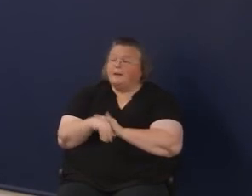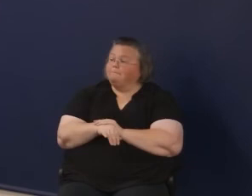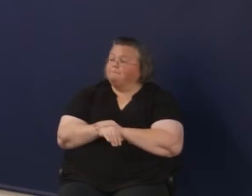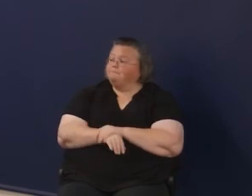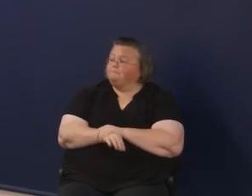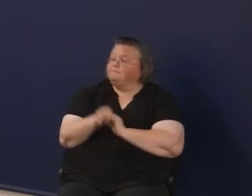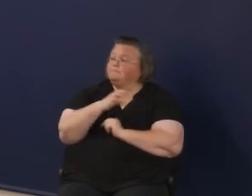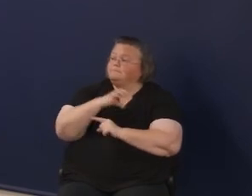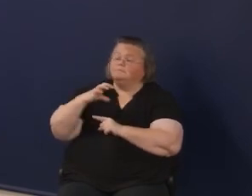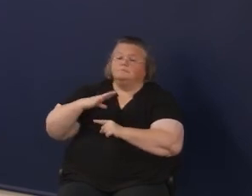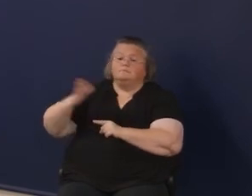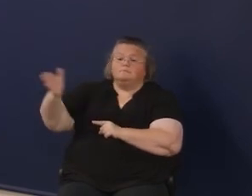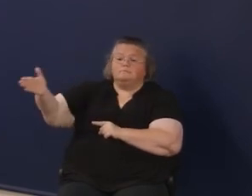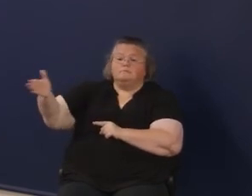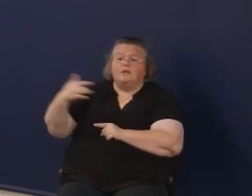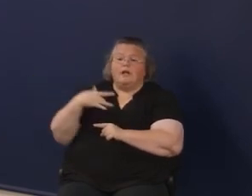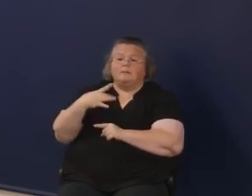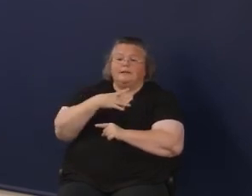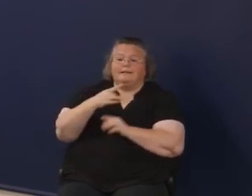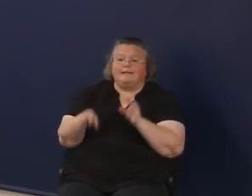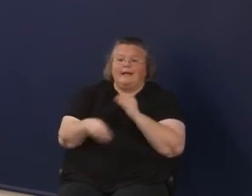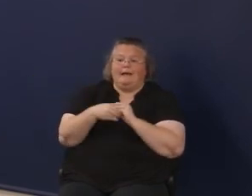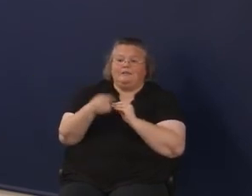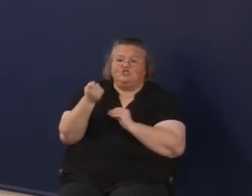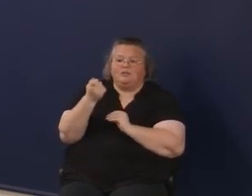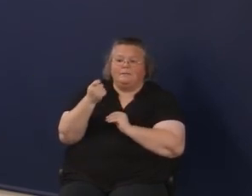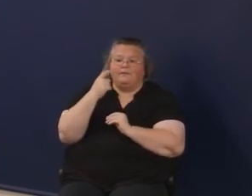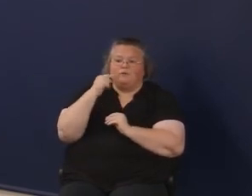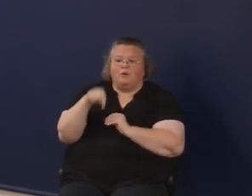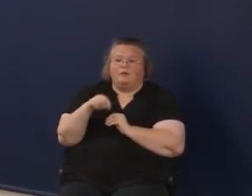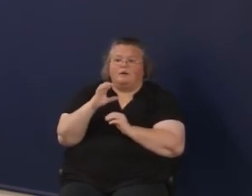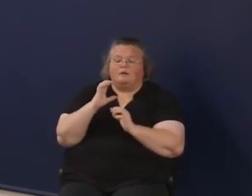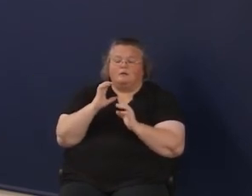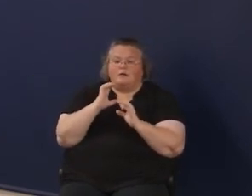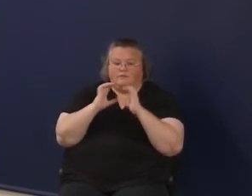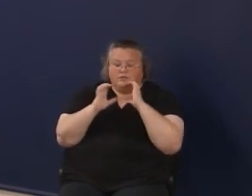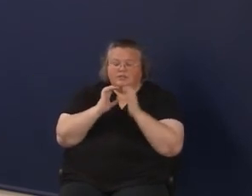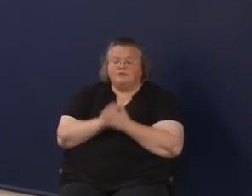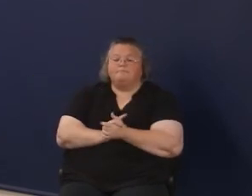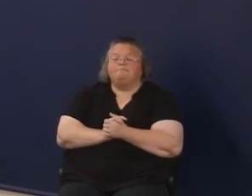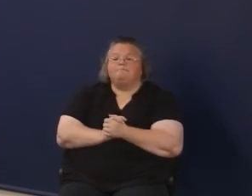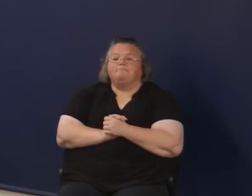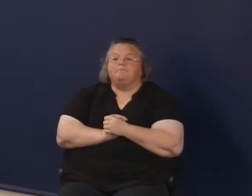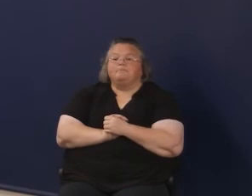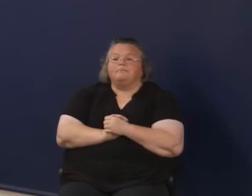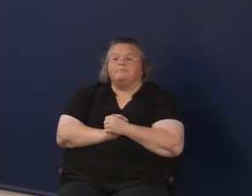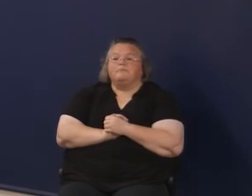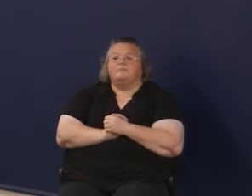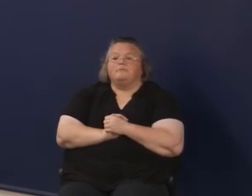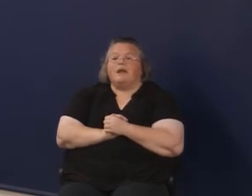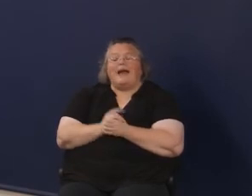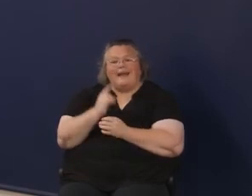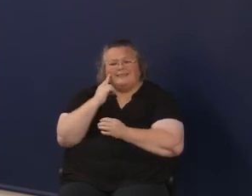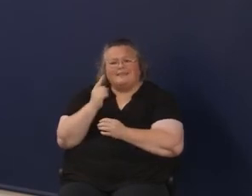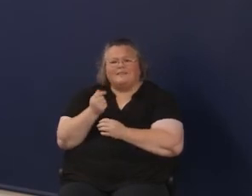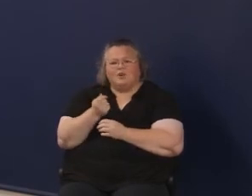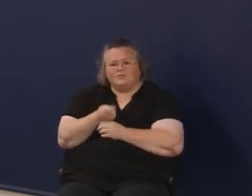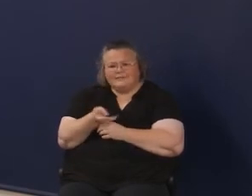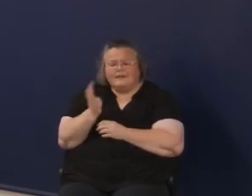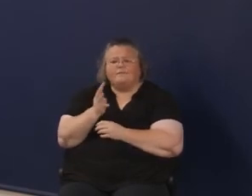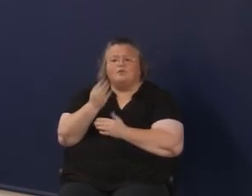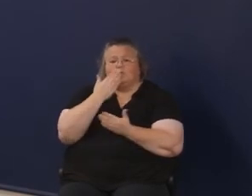I'll just add a little to this conversation. I think that there are a number of